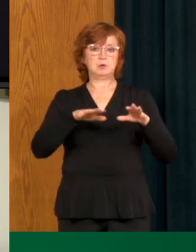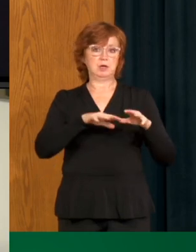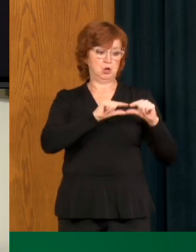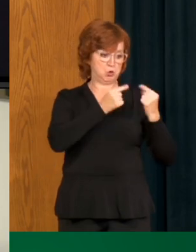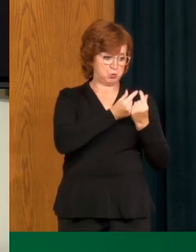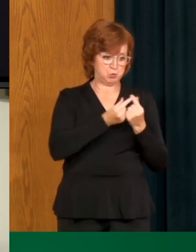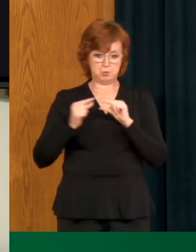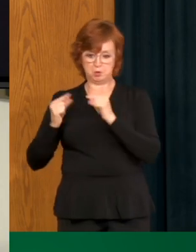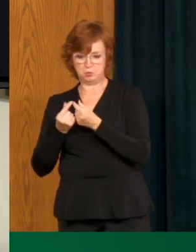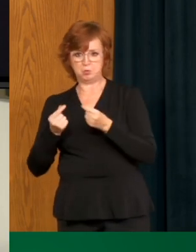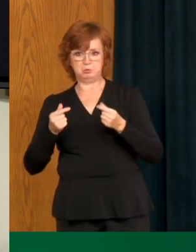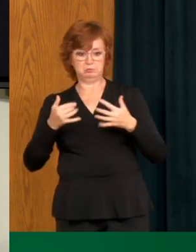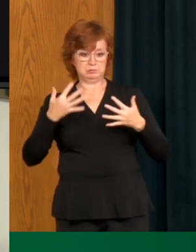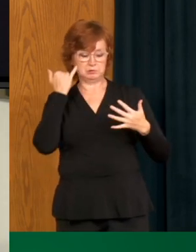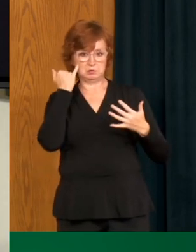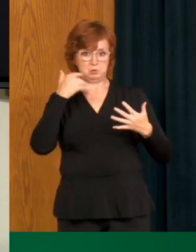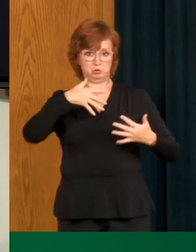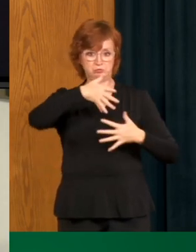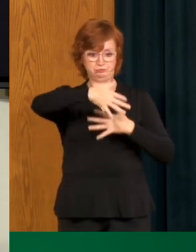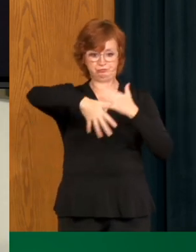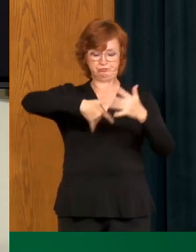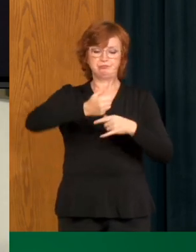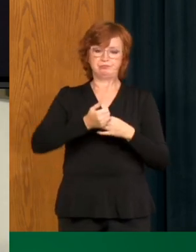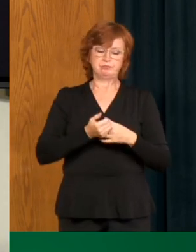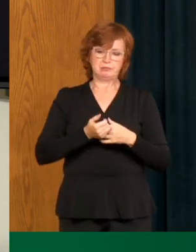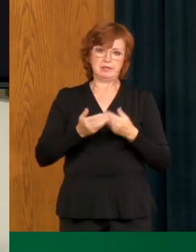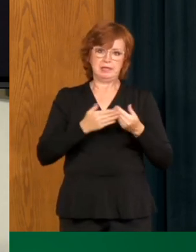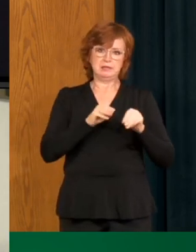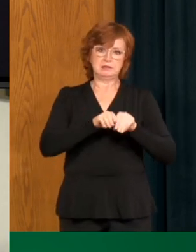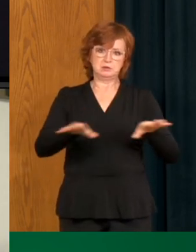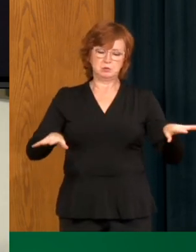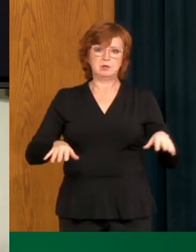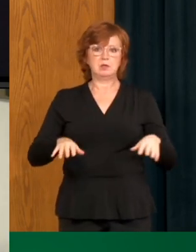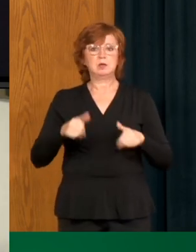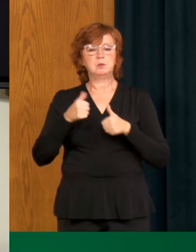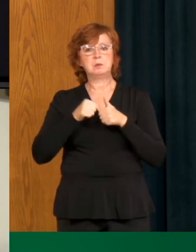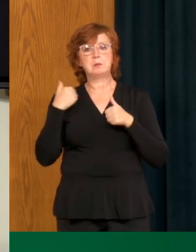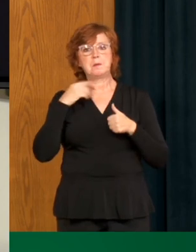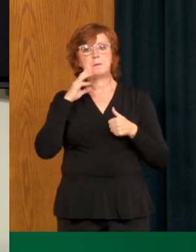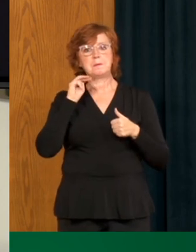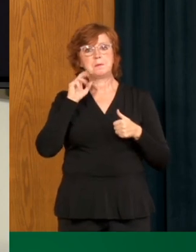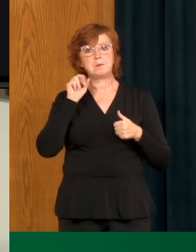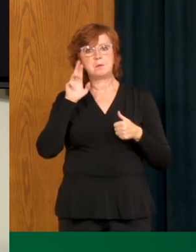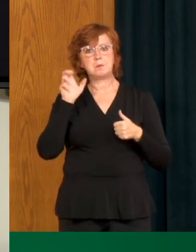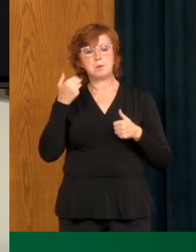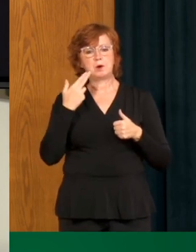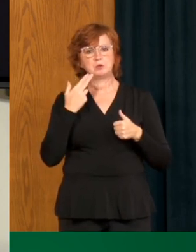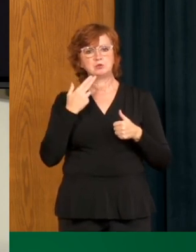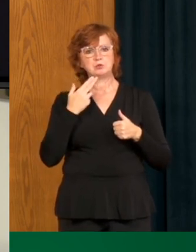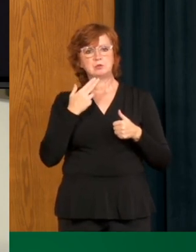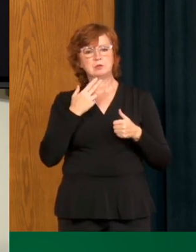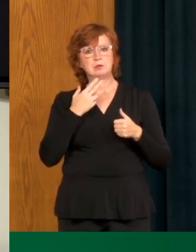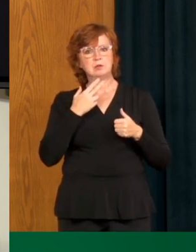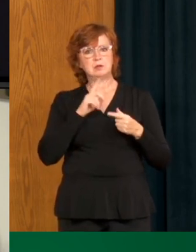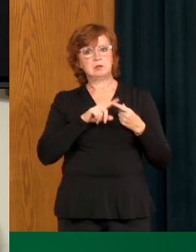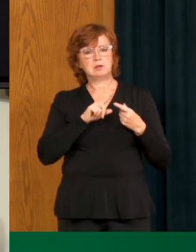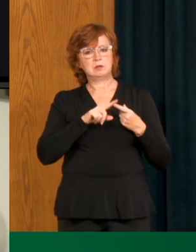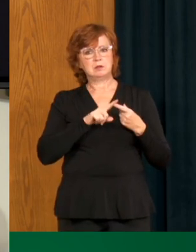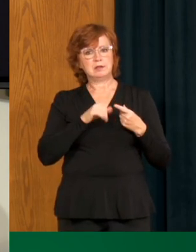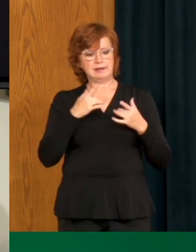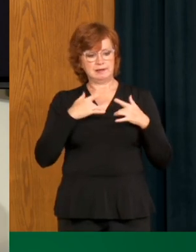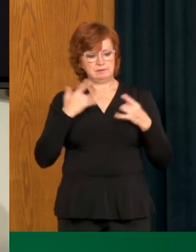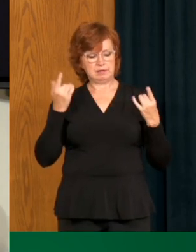COVID does not discriminate. In March, we saw propagation of COVID in individuals who are playing,